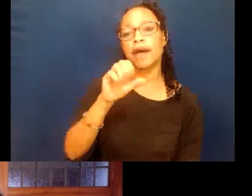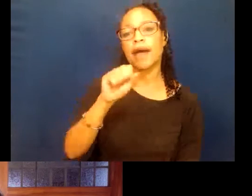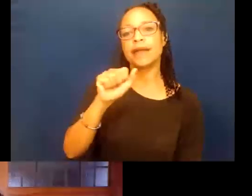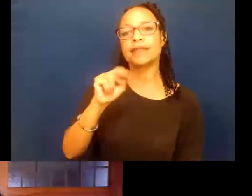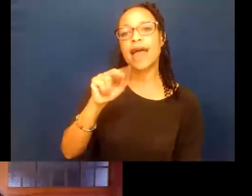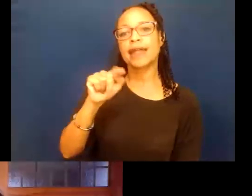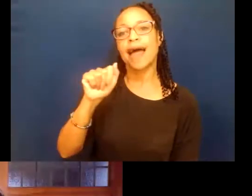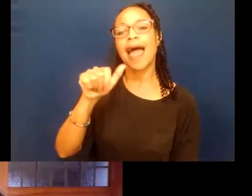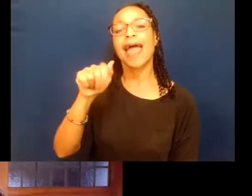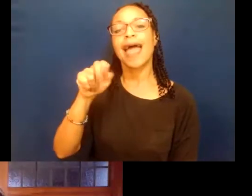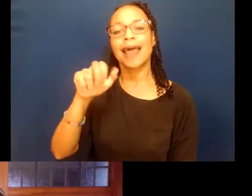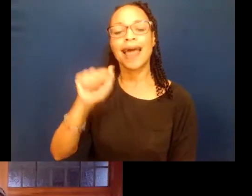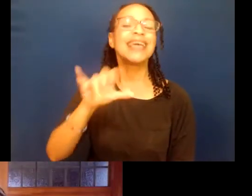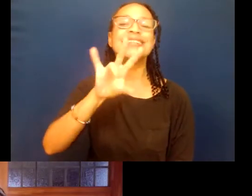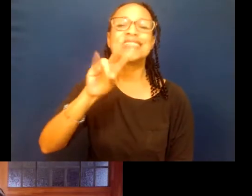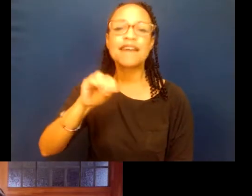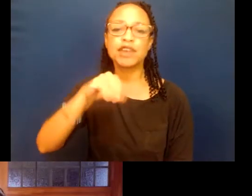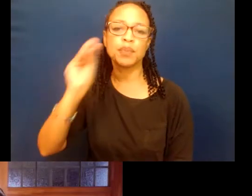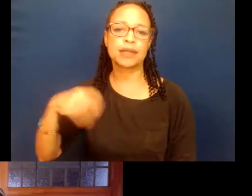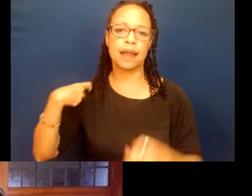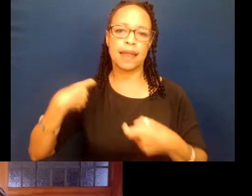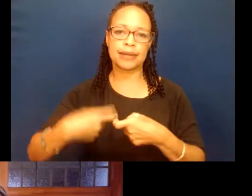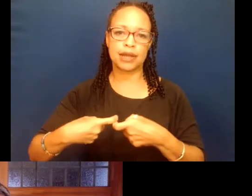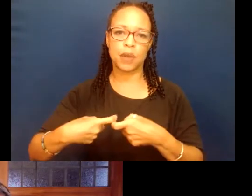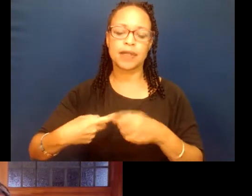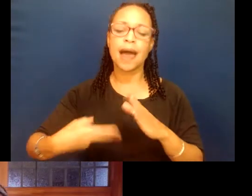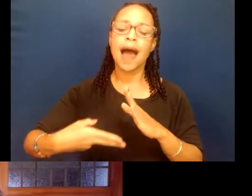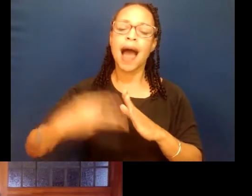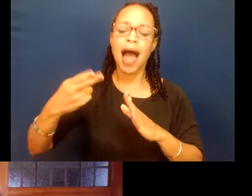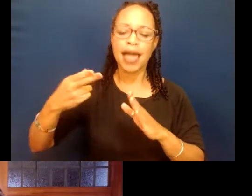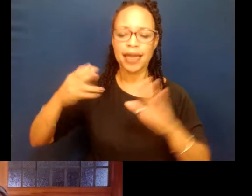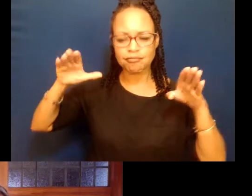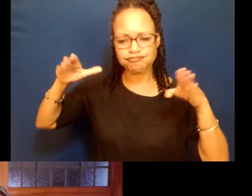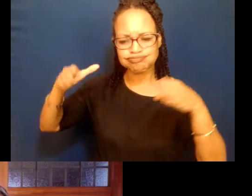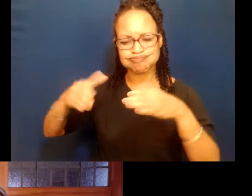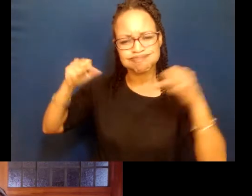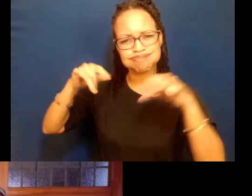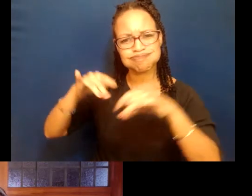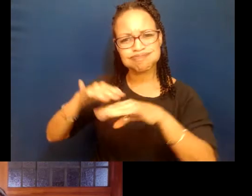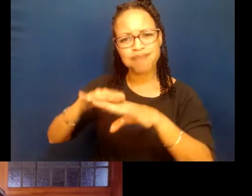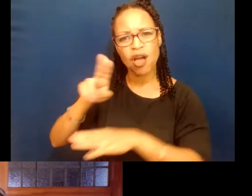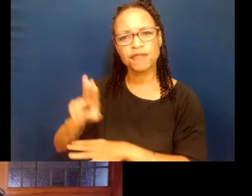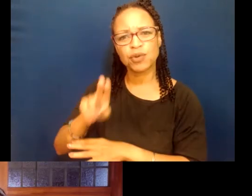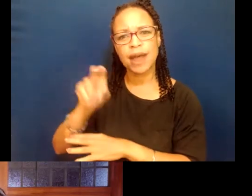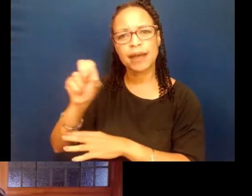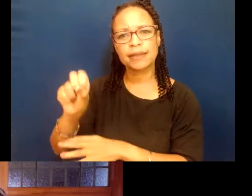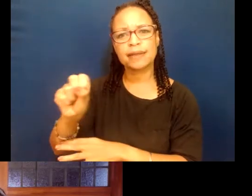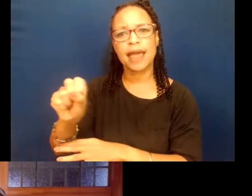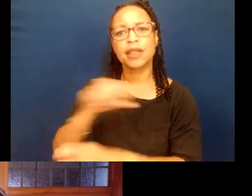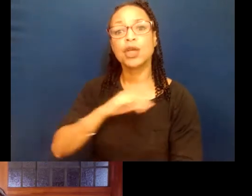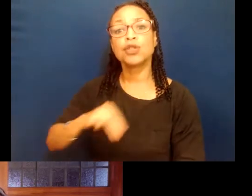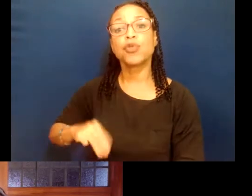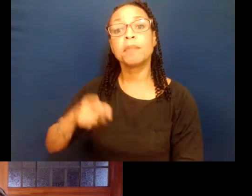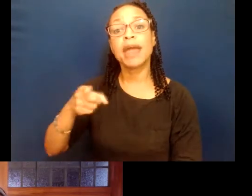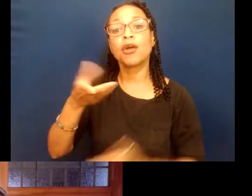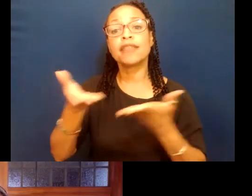87% Latinos, and it's one of the highest concentrations in the United States. And so Mayor Sarmiento has been